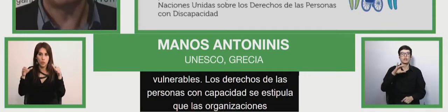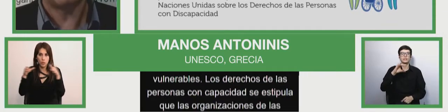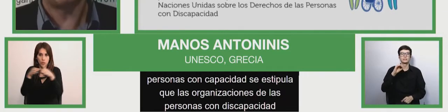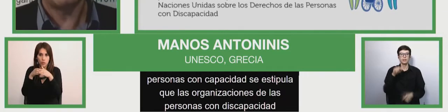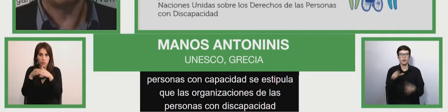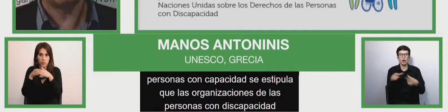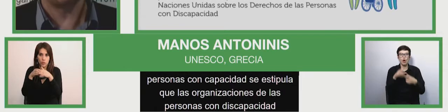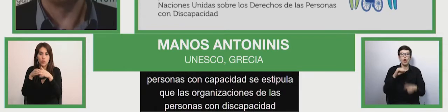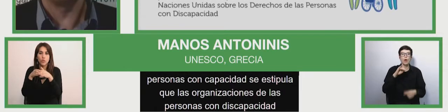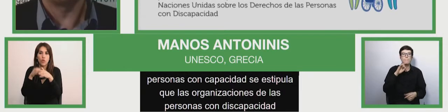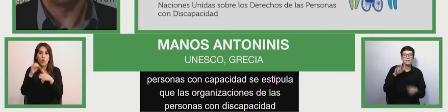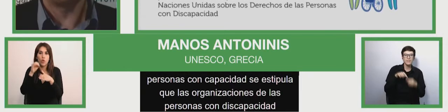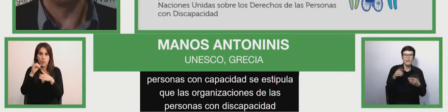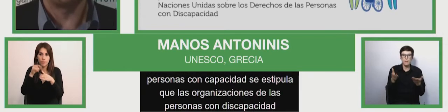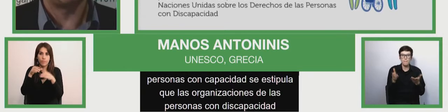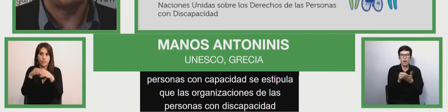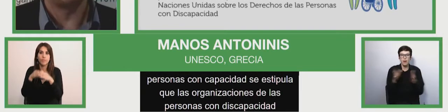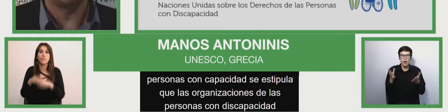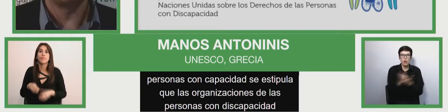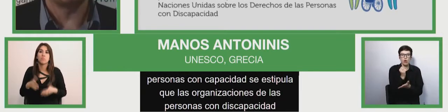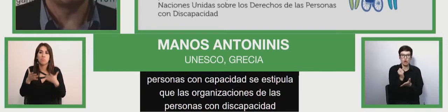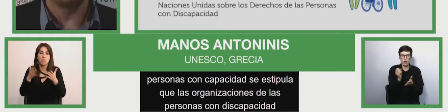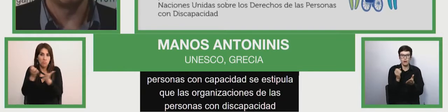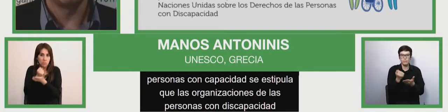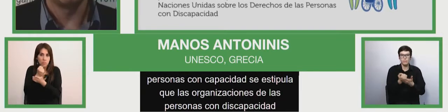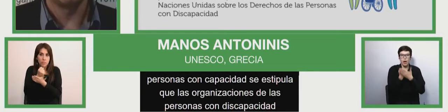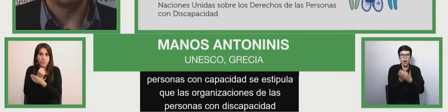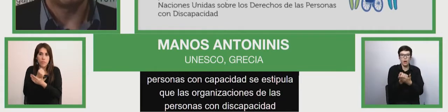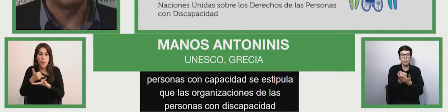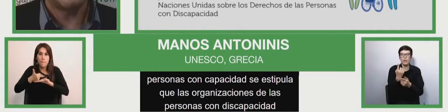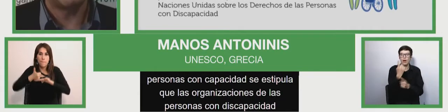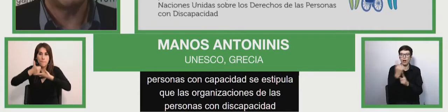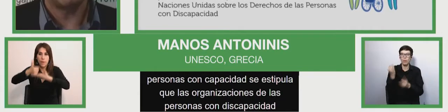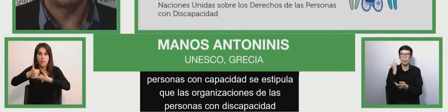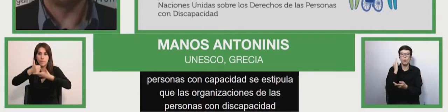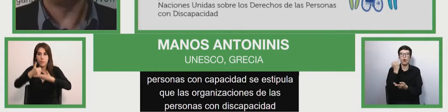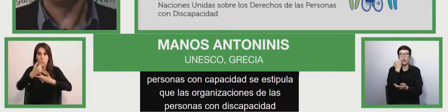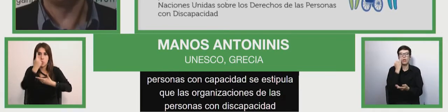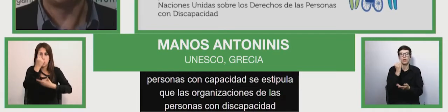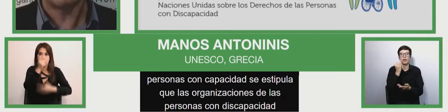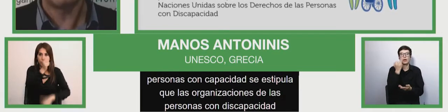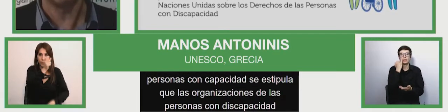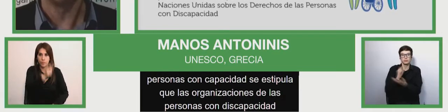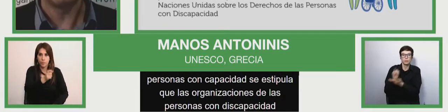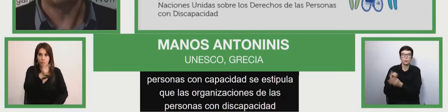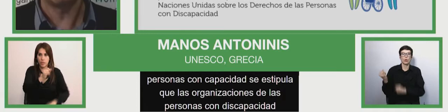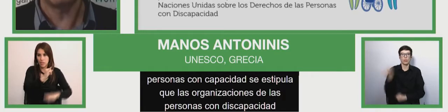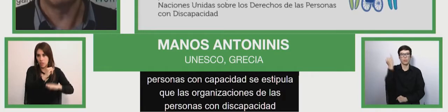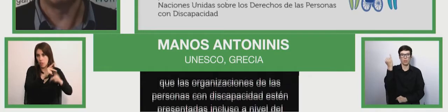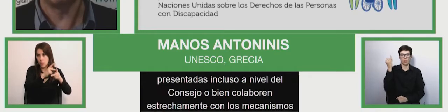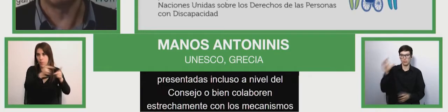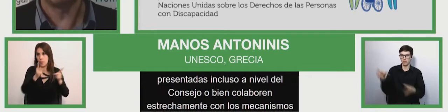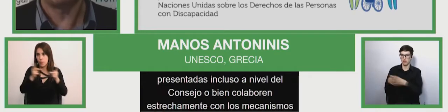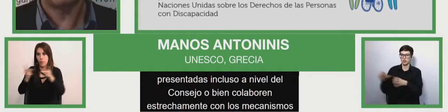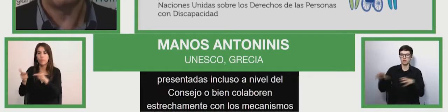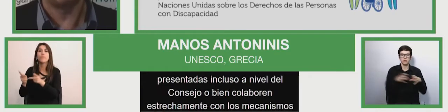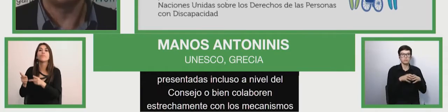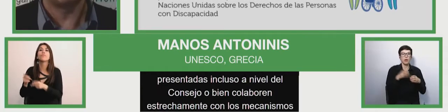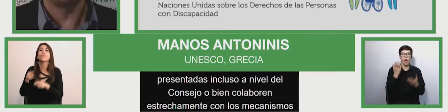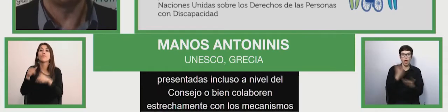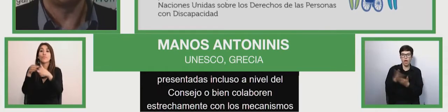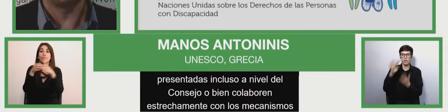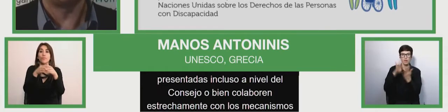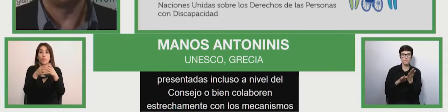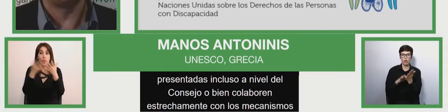independent follow-up mechanisms. So, some of these organizations prepare and present parallel reports to the United Nations